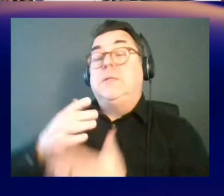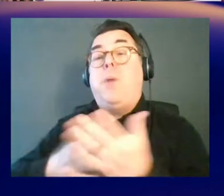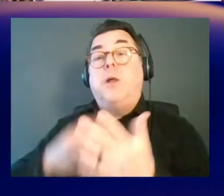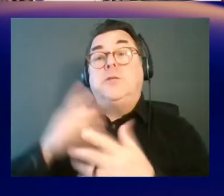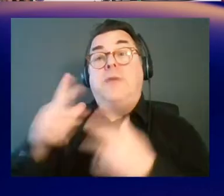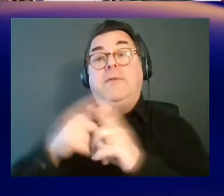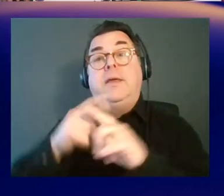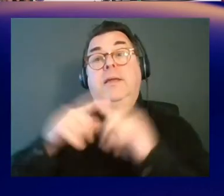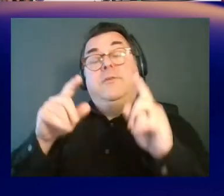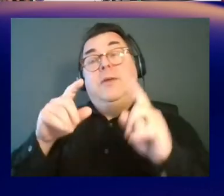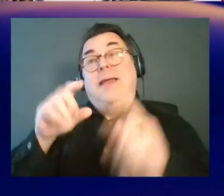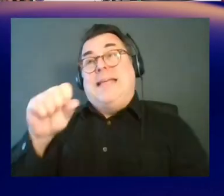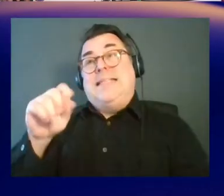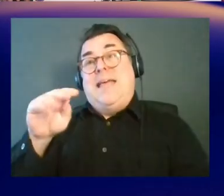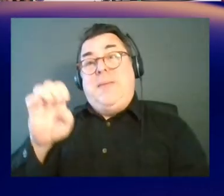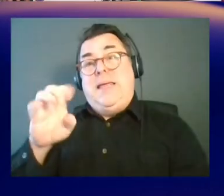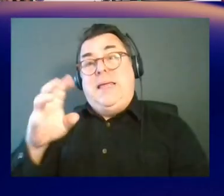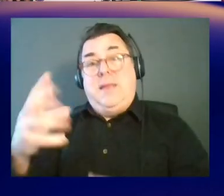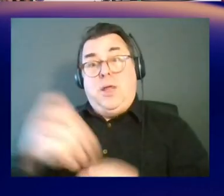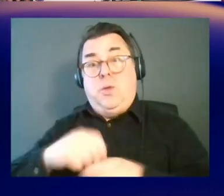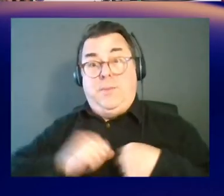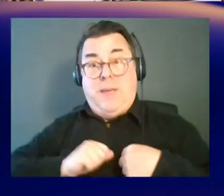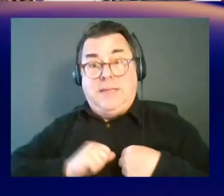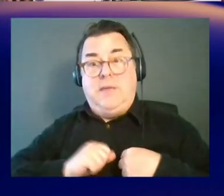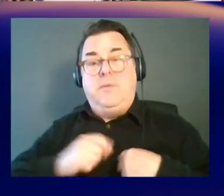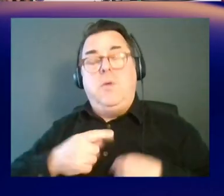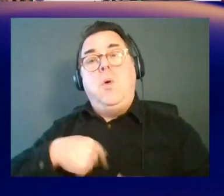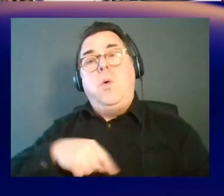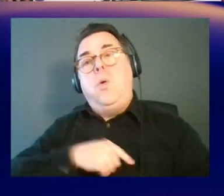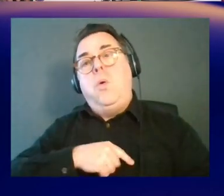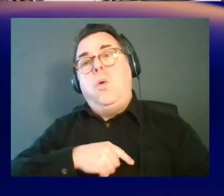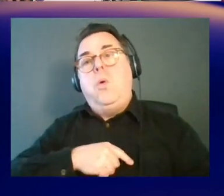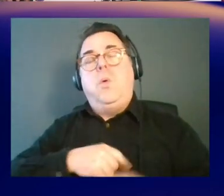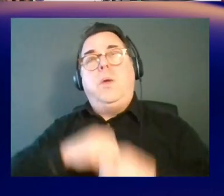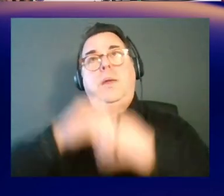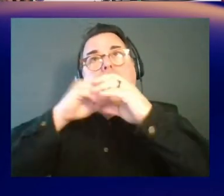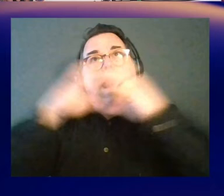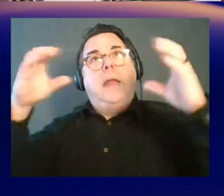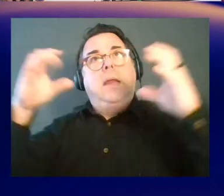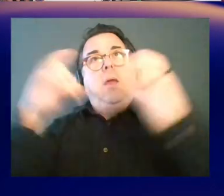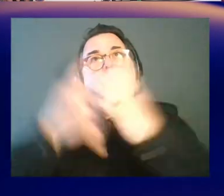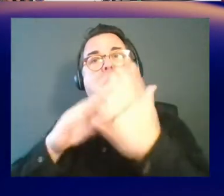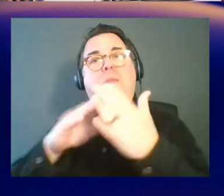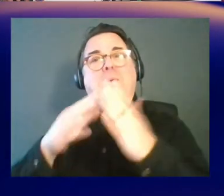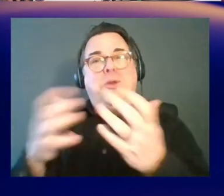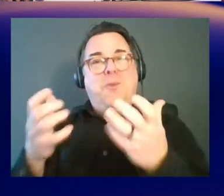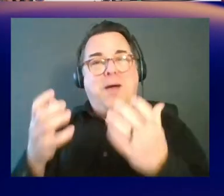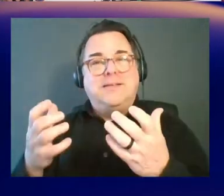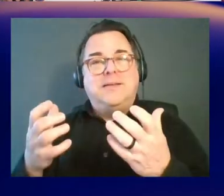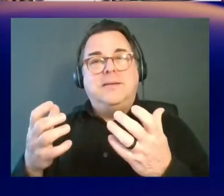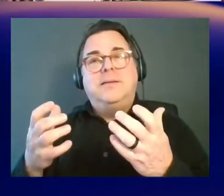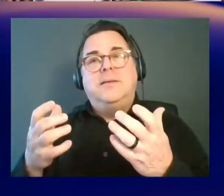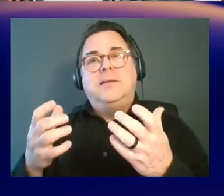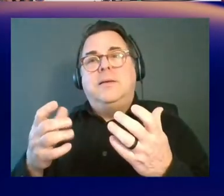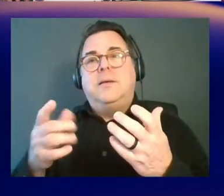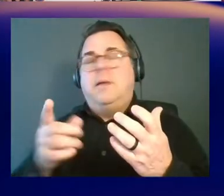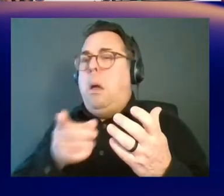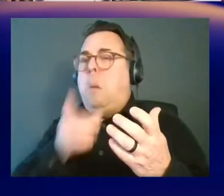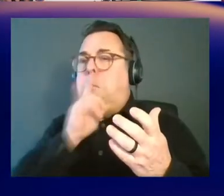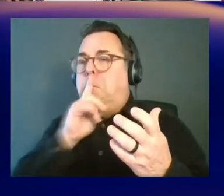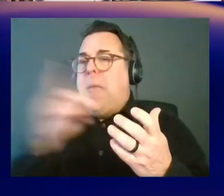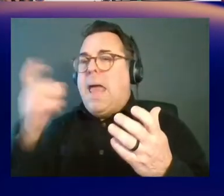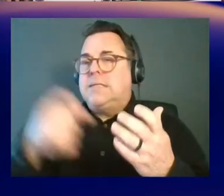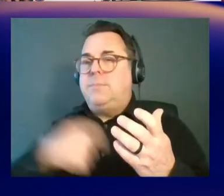matter experts, including myself, is that we kind of do get an idea of what the community is asking for. Now, I will say I haven't been asked for rabbit genomics data,